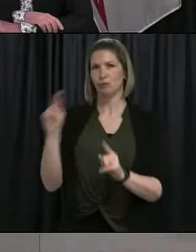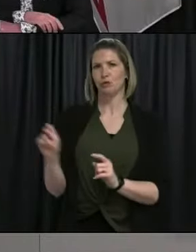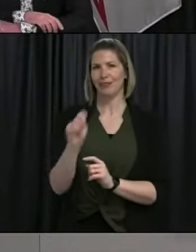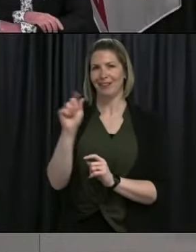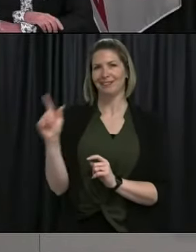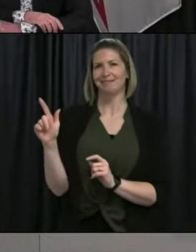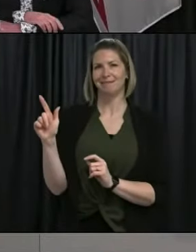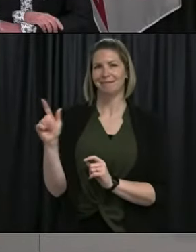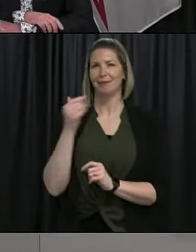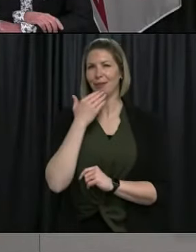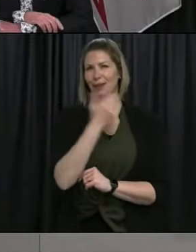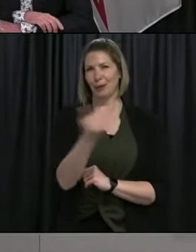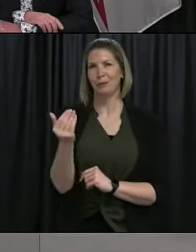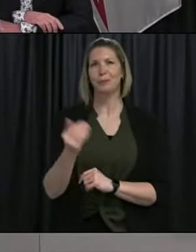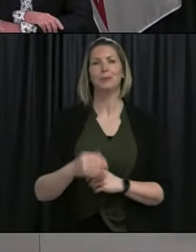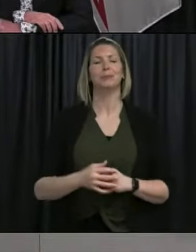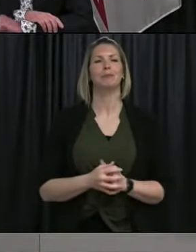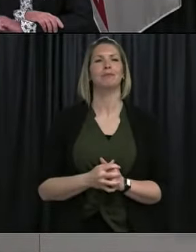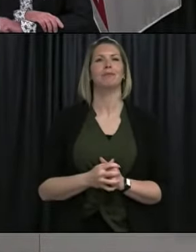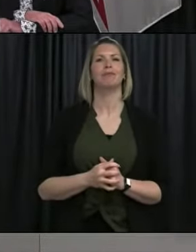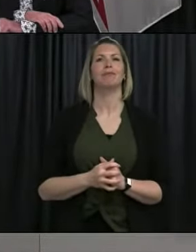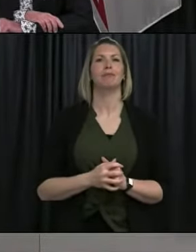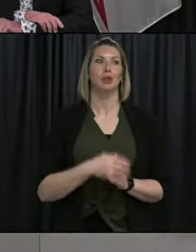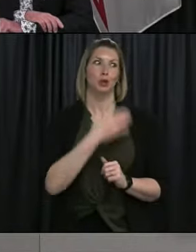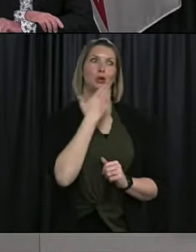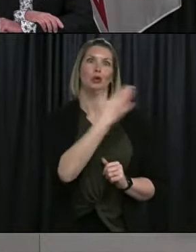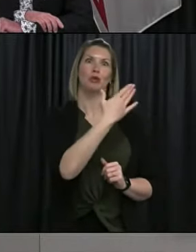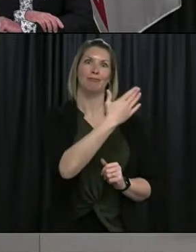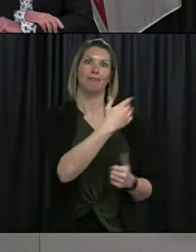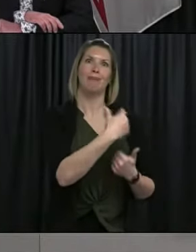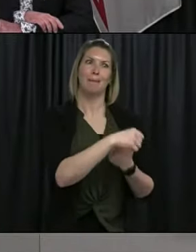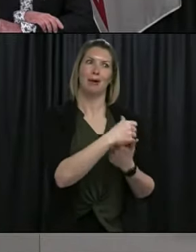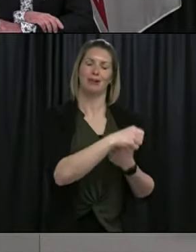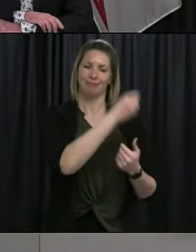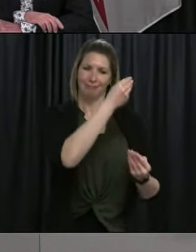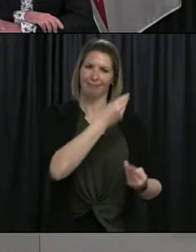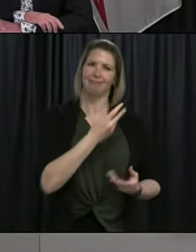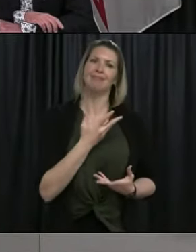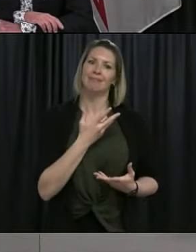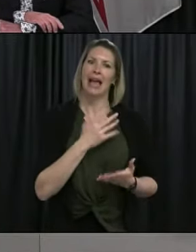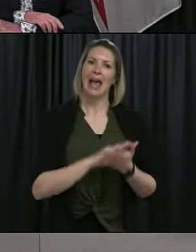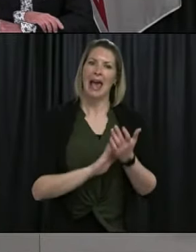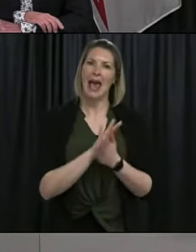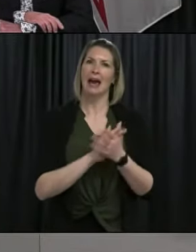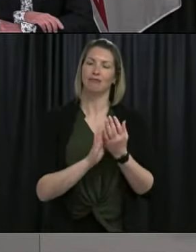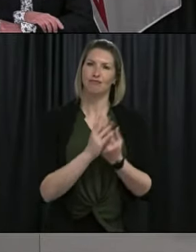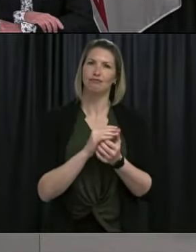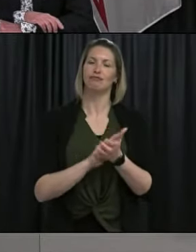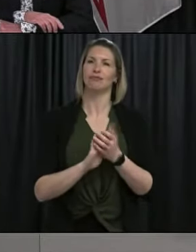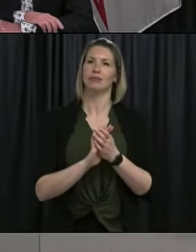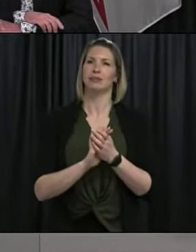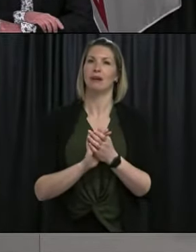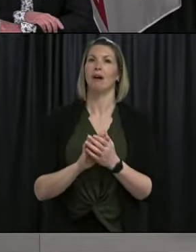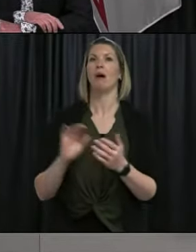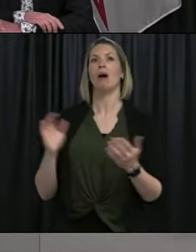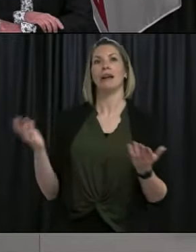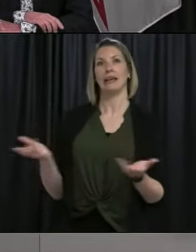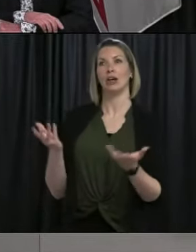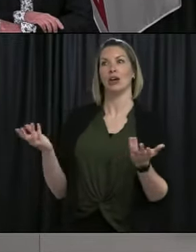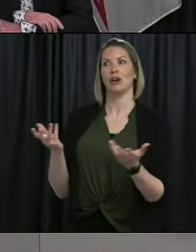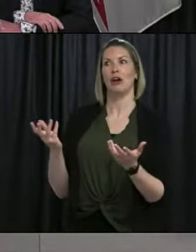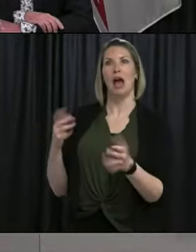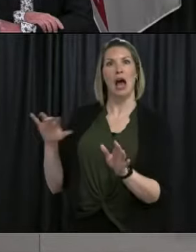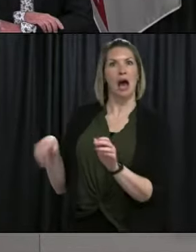Thank you, Dr. Fitzgerald. That's a great reminder about hand washing. It's so great to hear about the uptake of vaccines in our province.